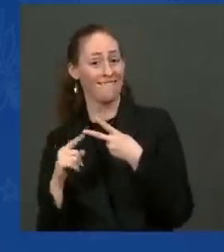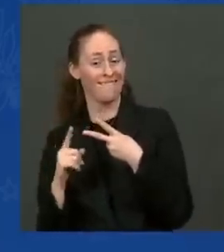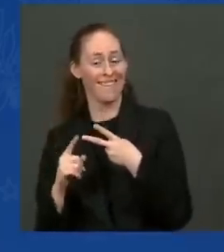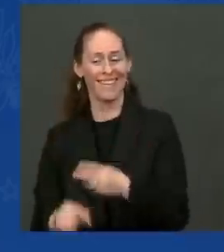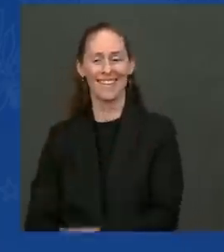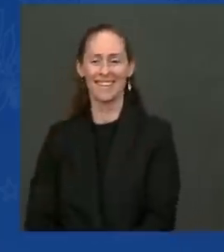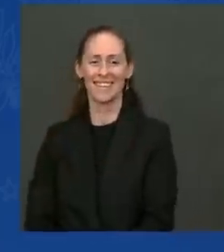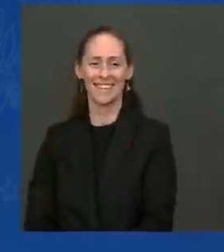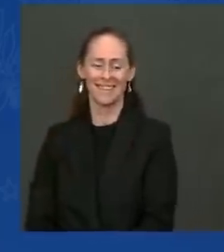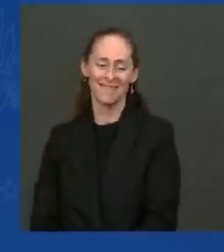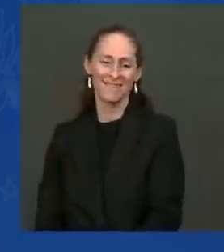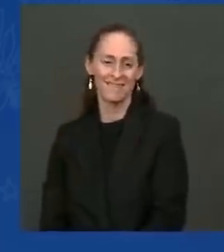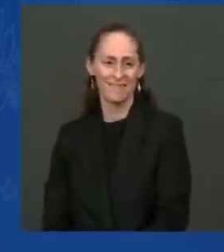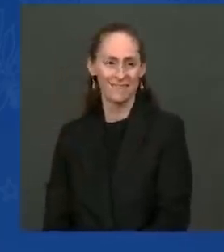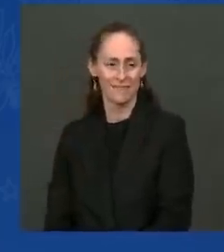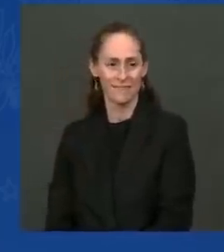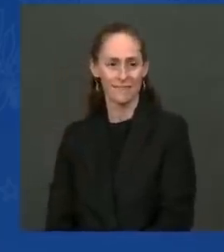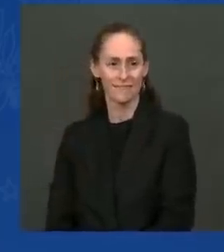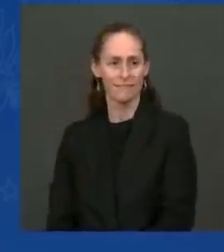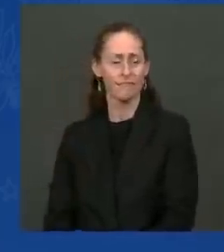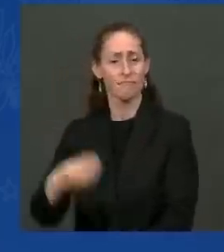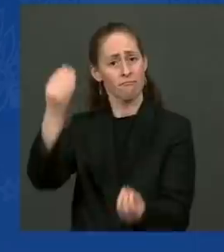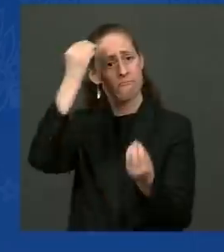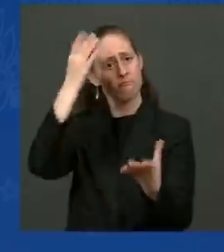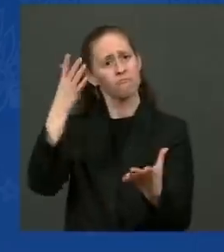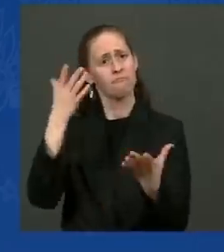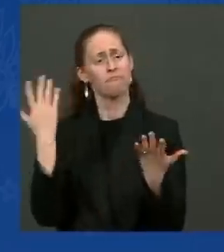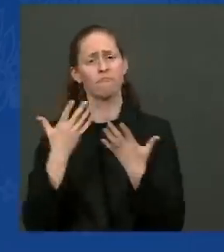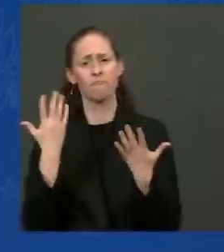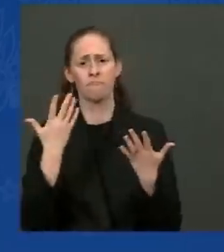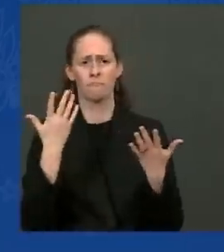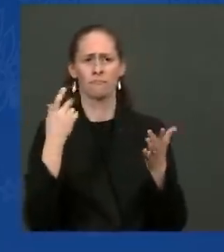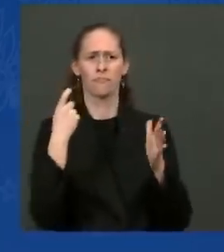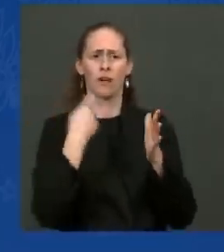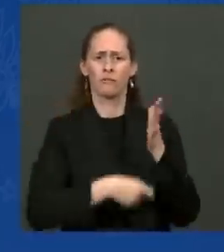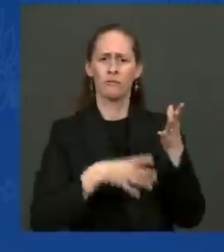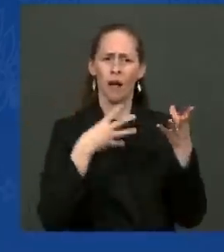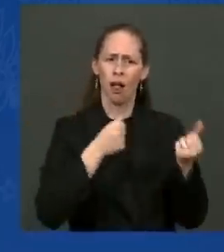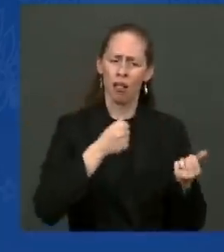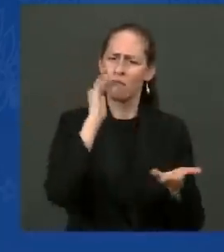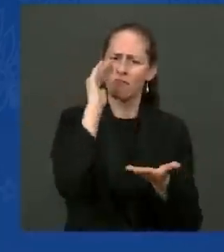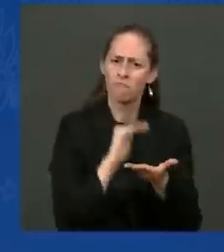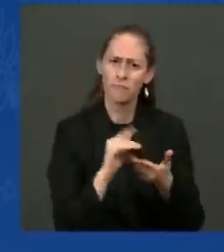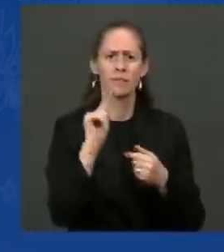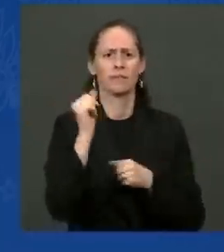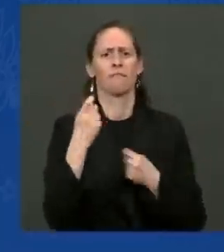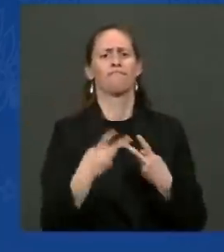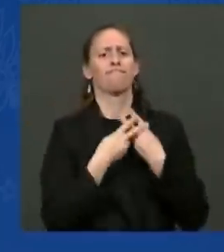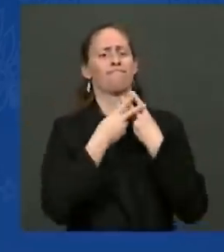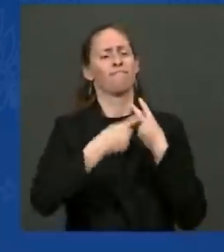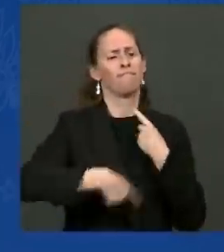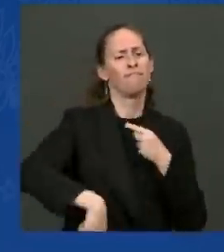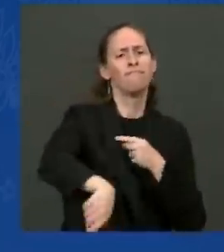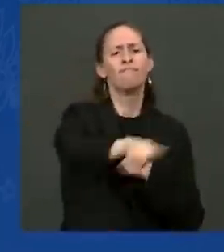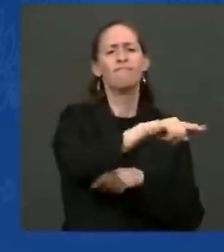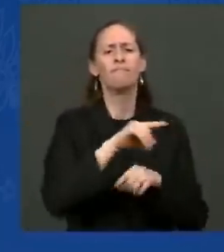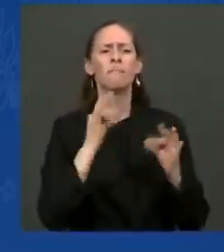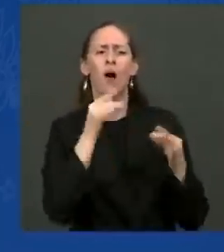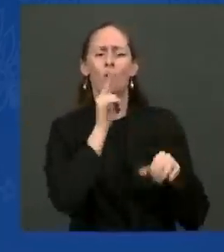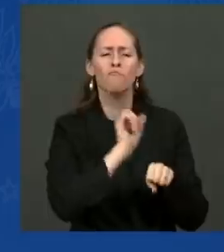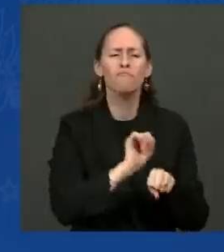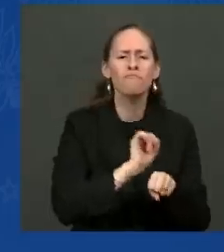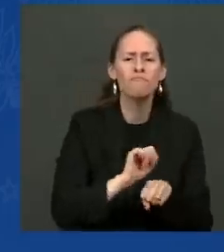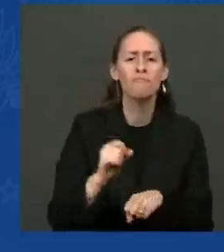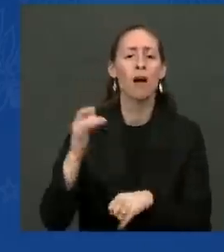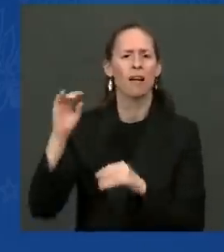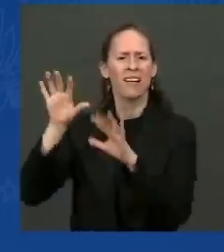To lower costs and cut taxes for working families, to tackle the climate crisis at